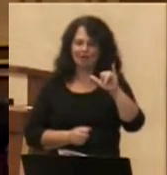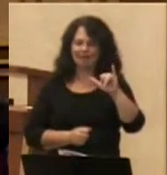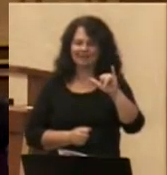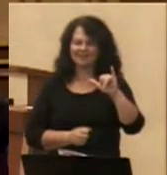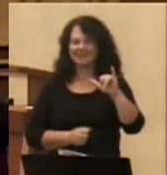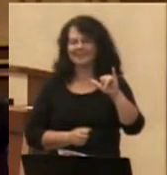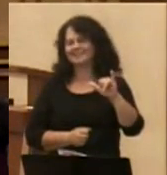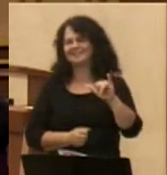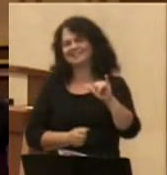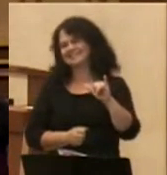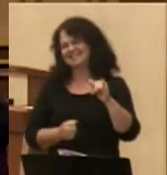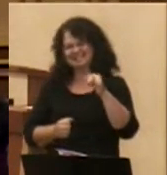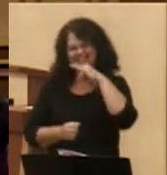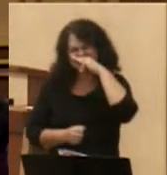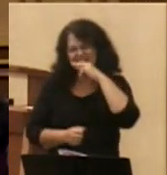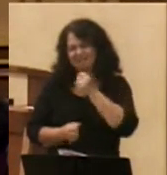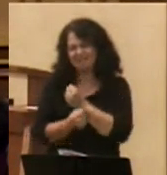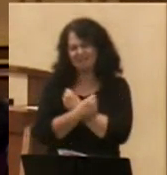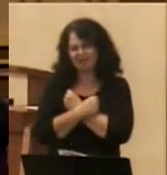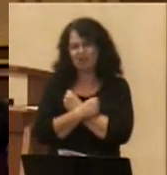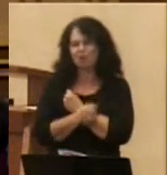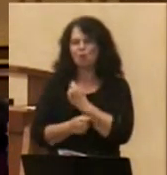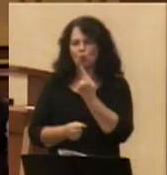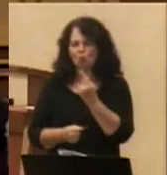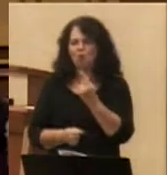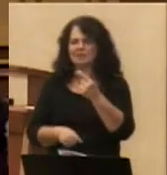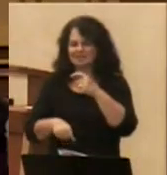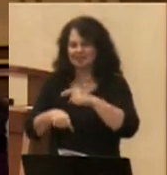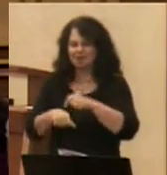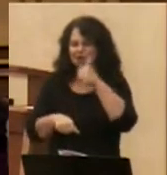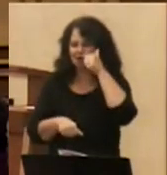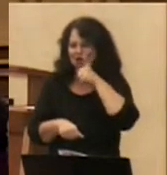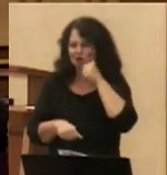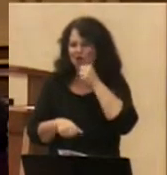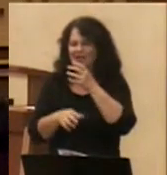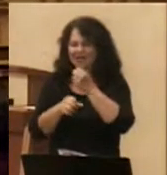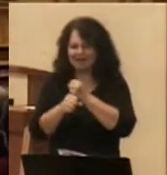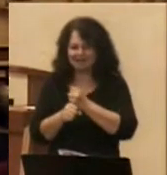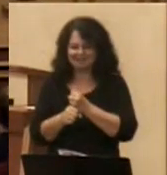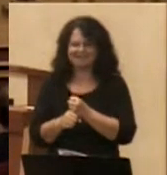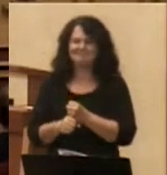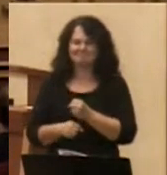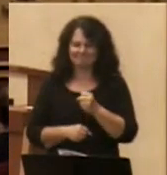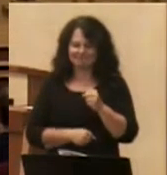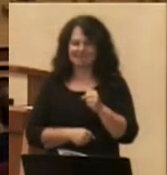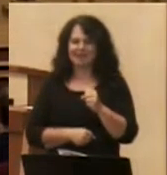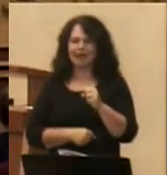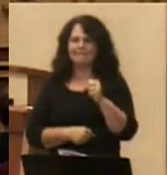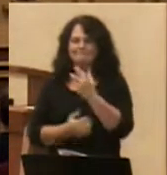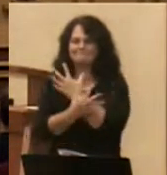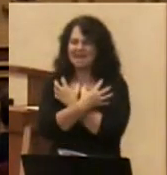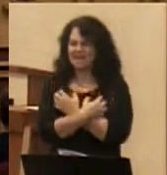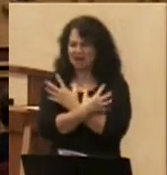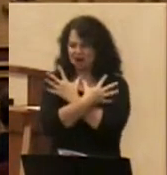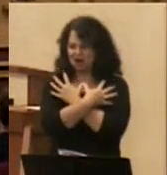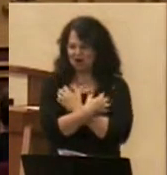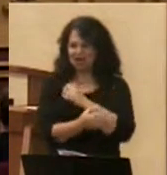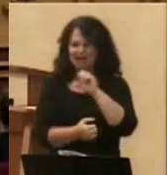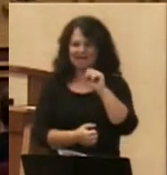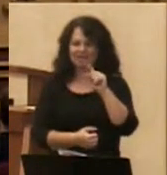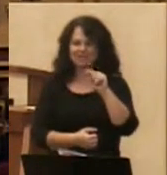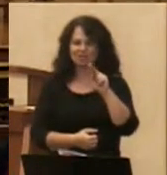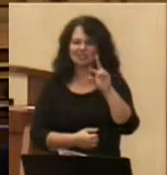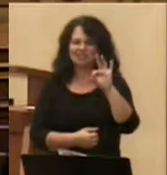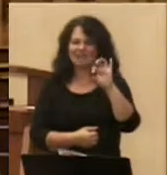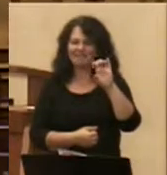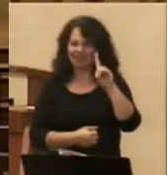Oh, she loved her stuffed bear. The eyes were plastic and had those little black discs inside. They would move